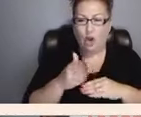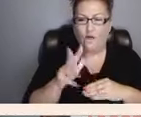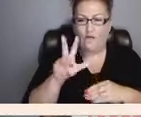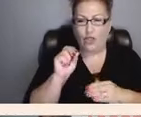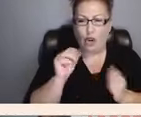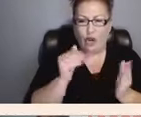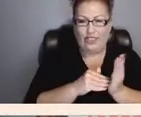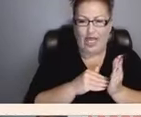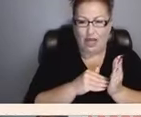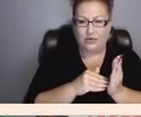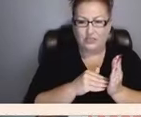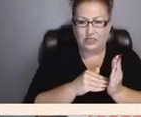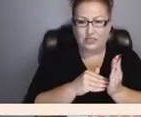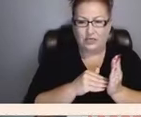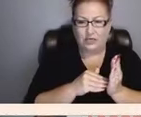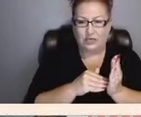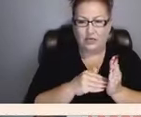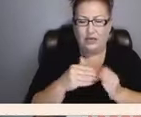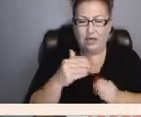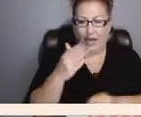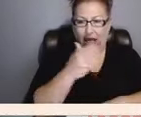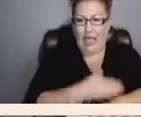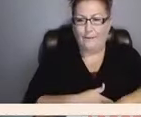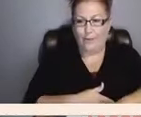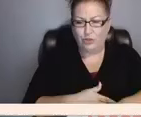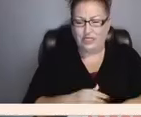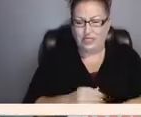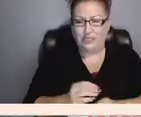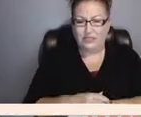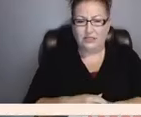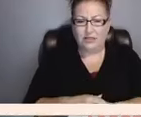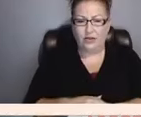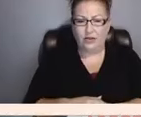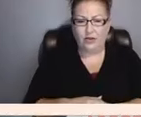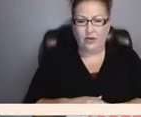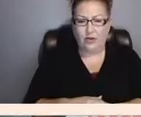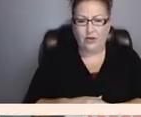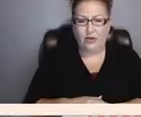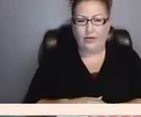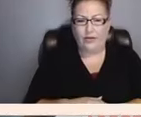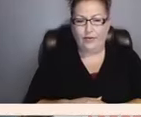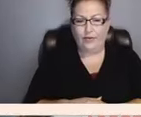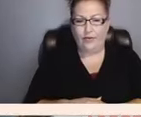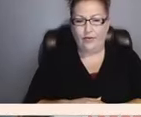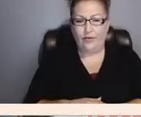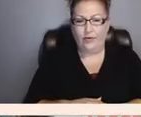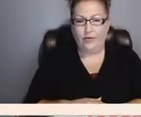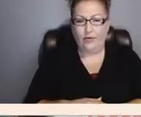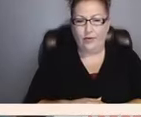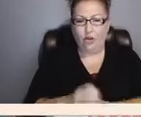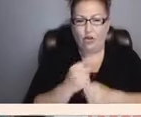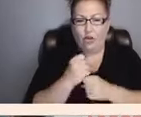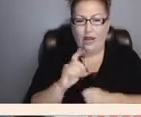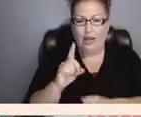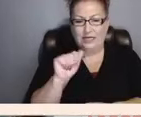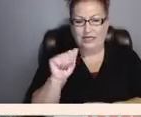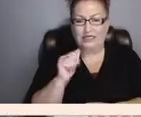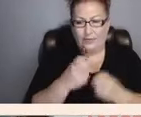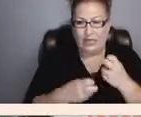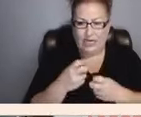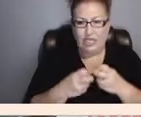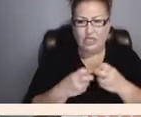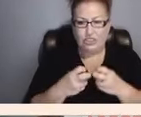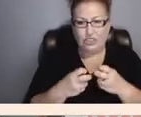amputees breaking disability issues to the